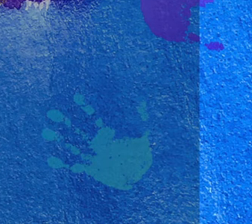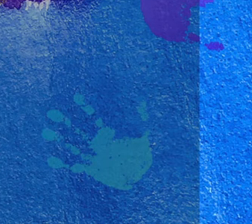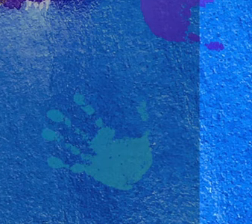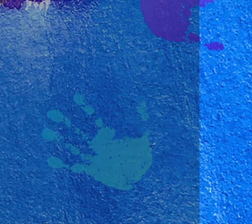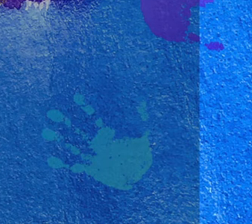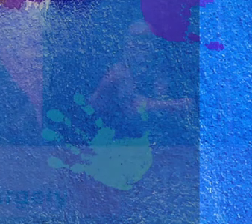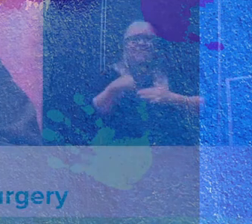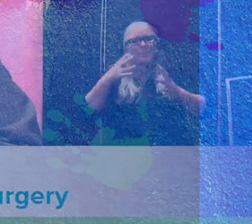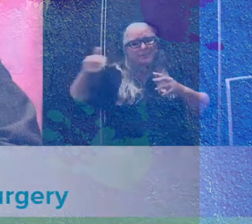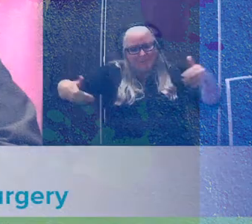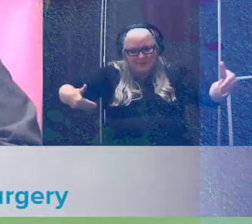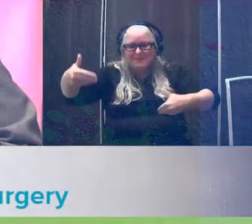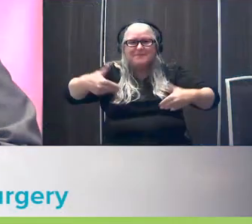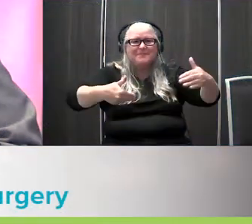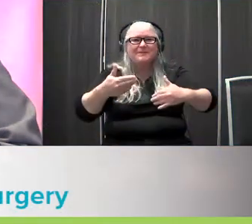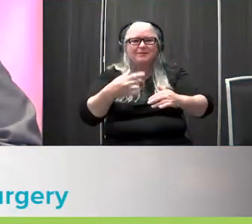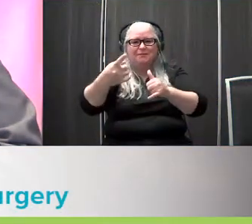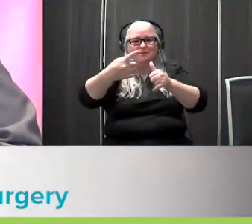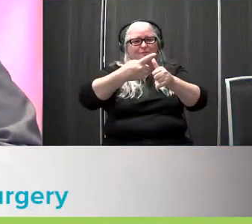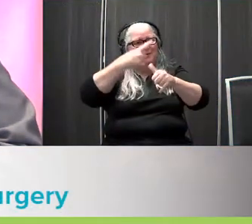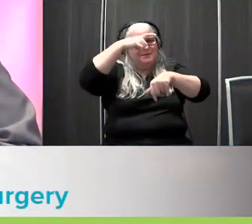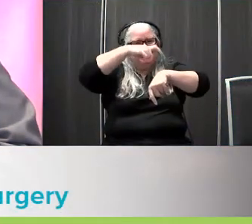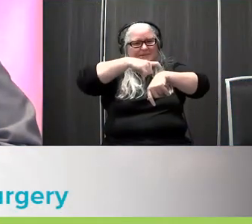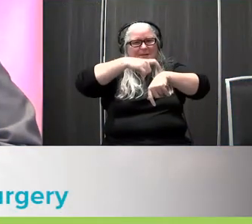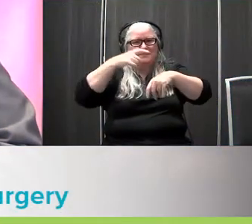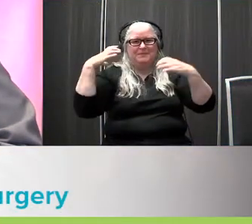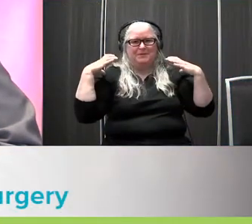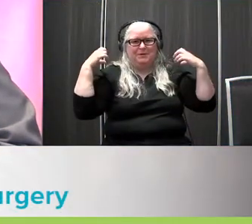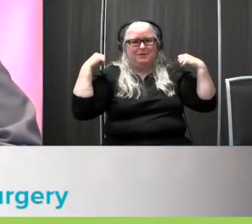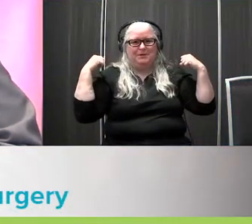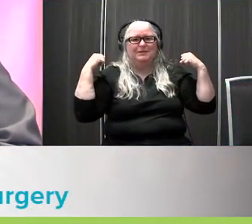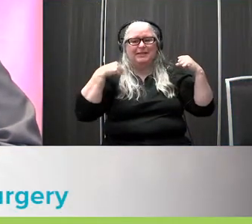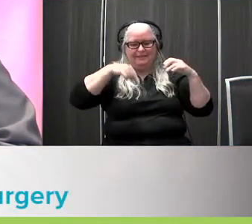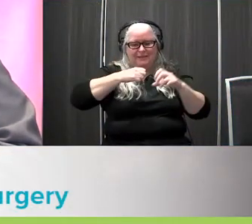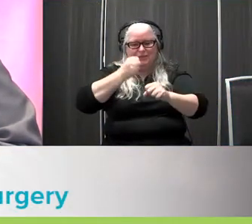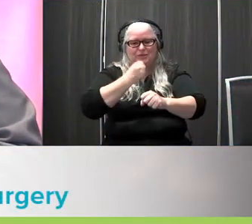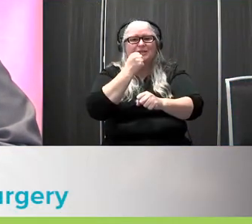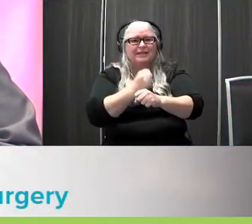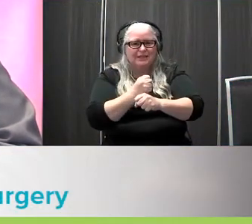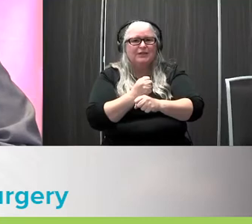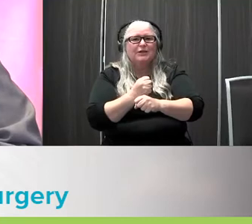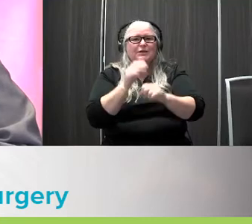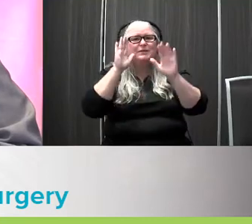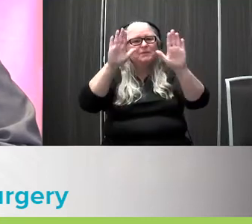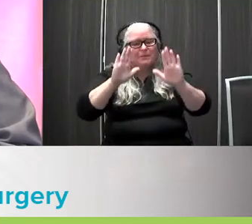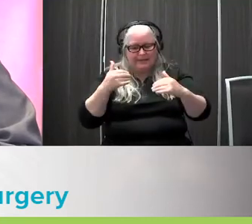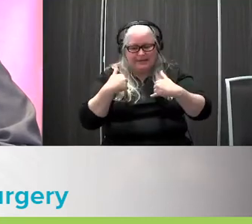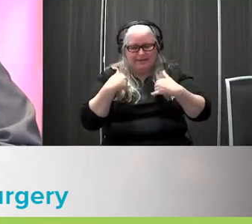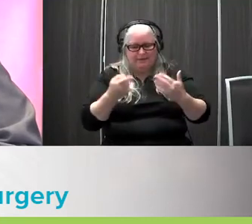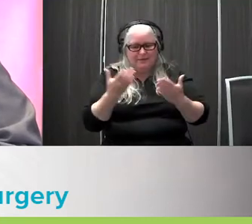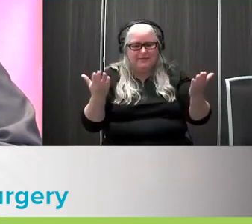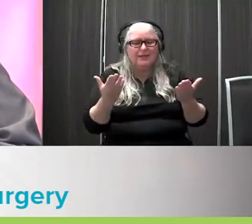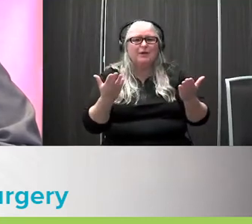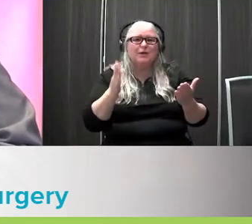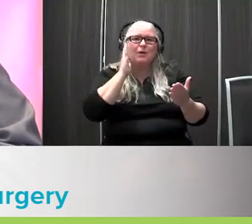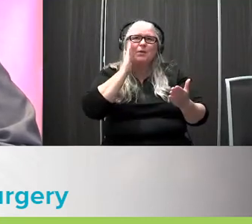I want to welcome you to this first session in our CHARGE symposium this year. It's great to have you here, and this one I think you'll